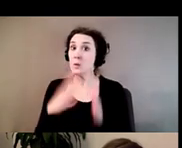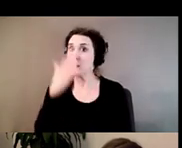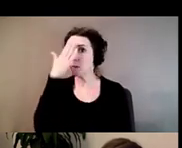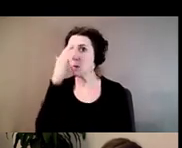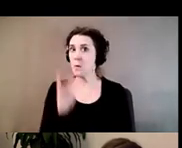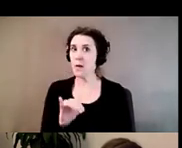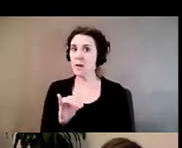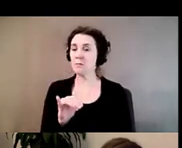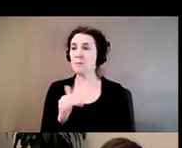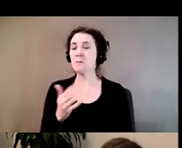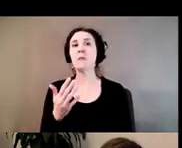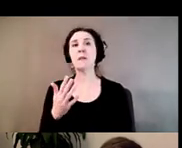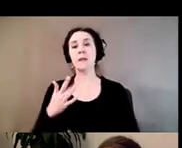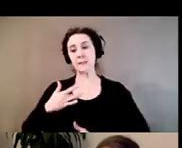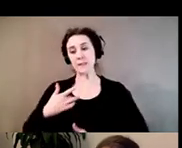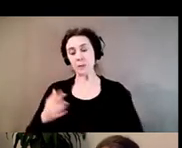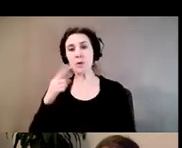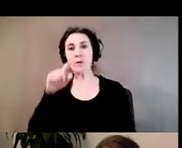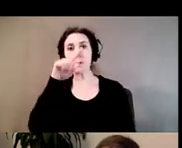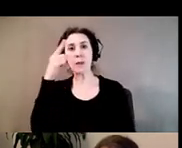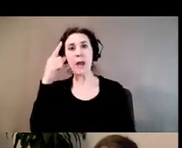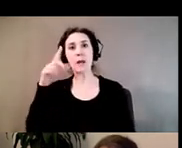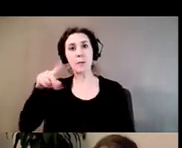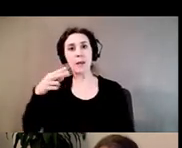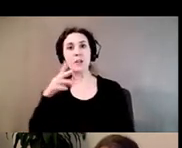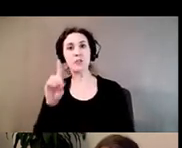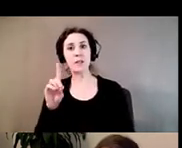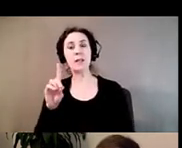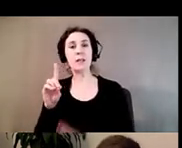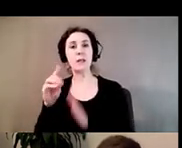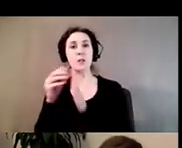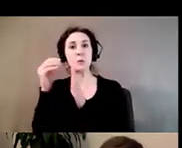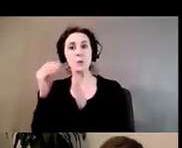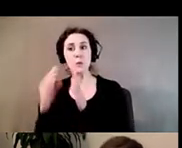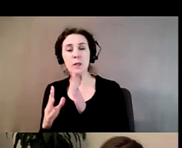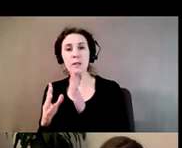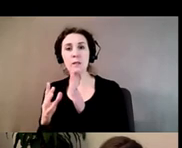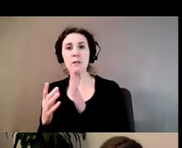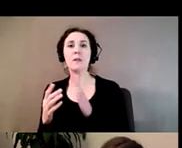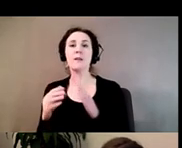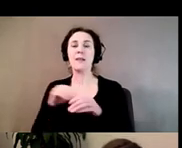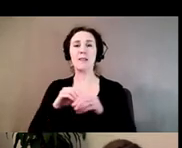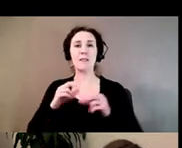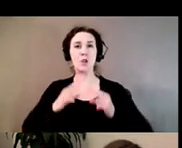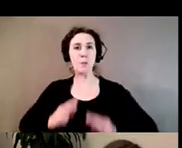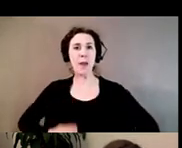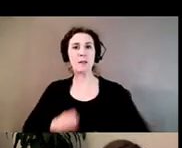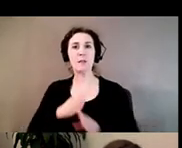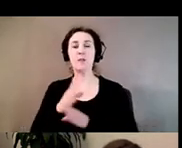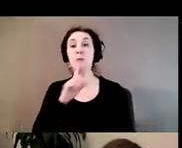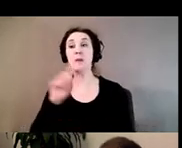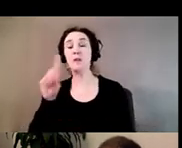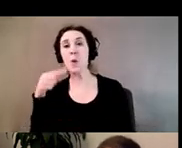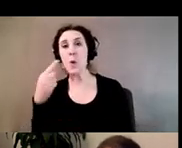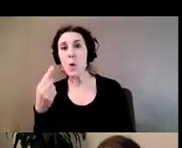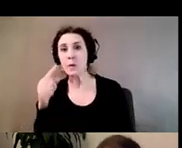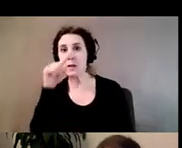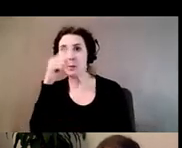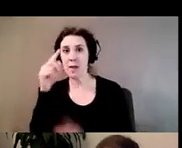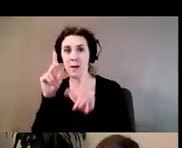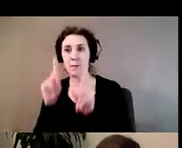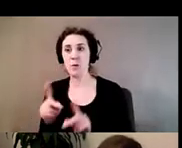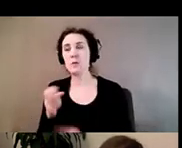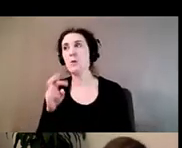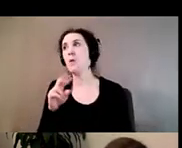uncommon for Black doctoral students or other students of color in the humanities to be the only Black person, or one of very few, in a graduate